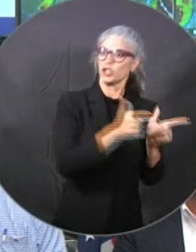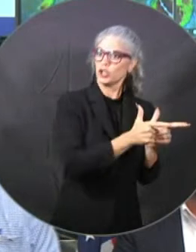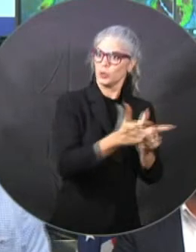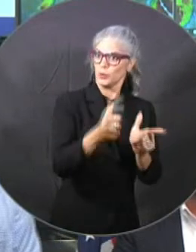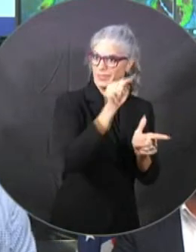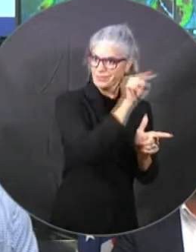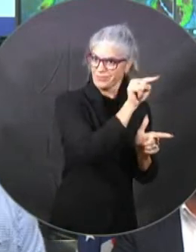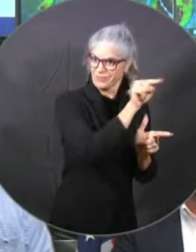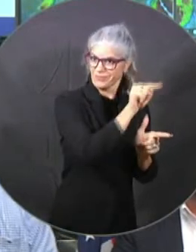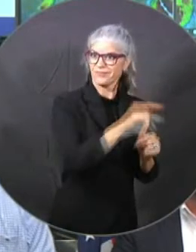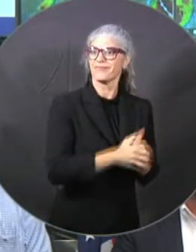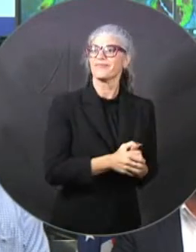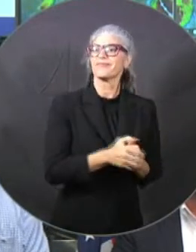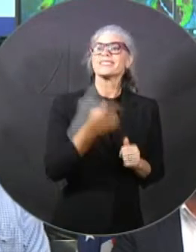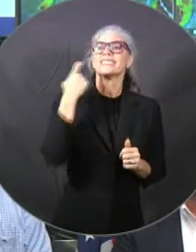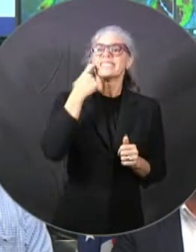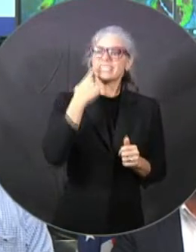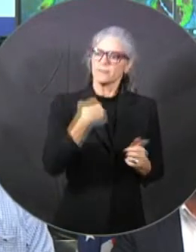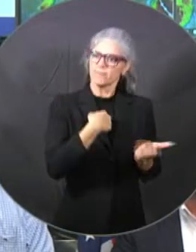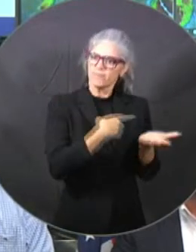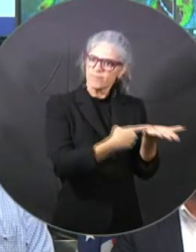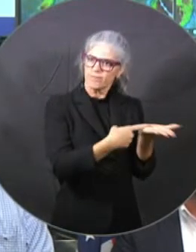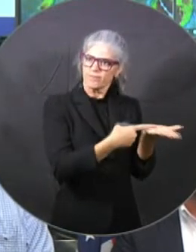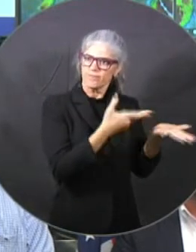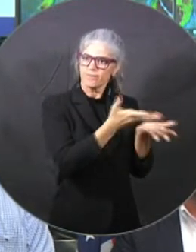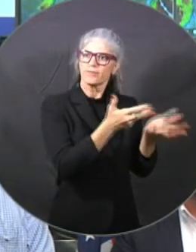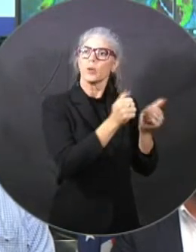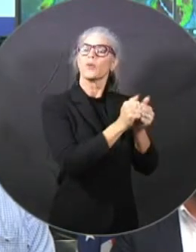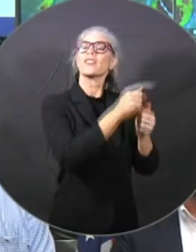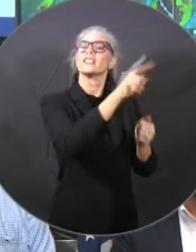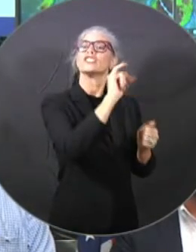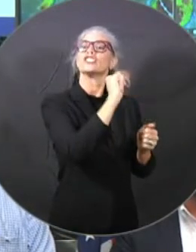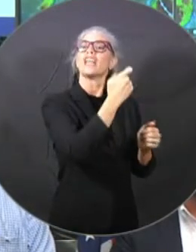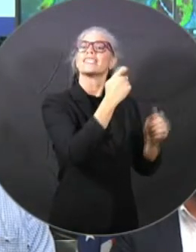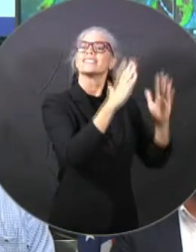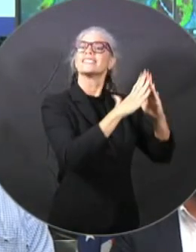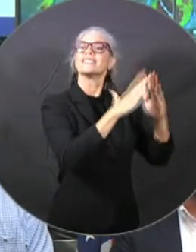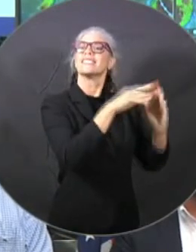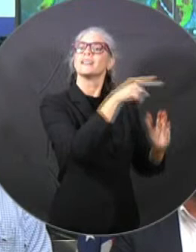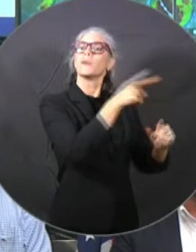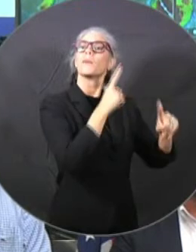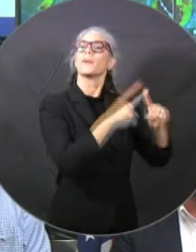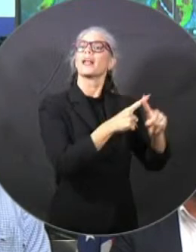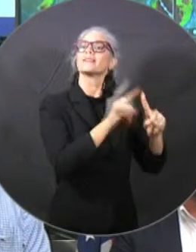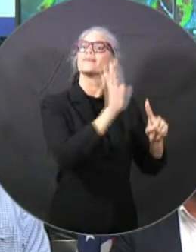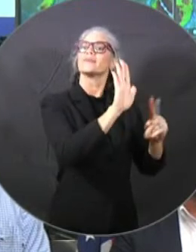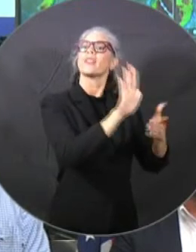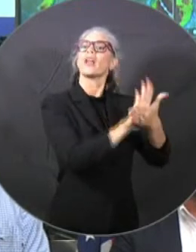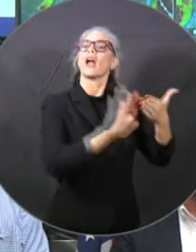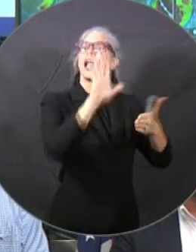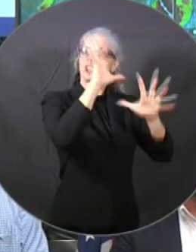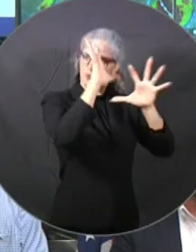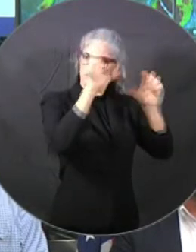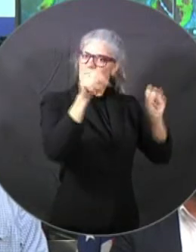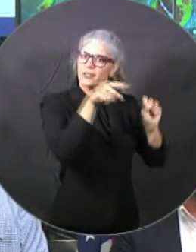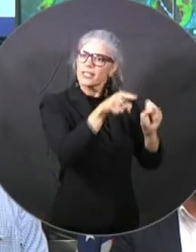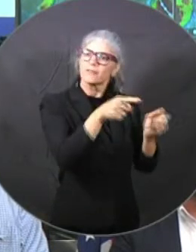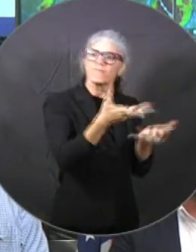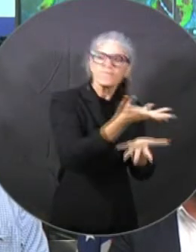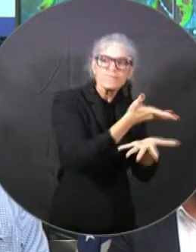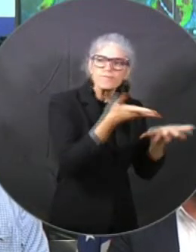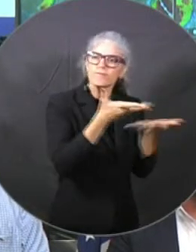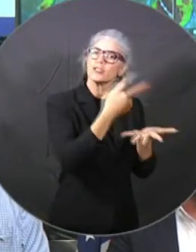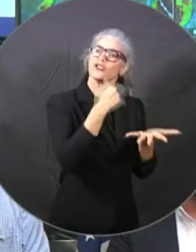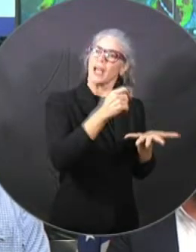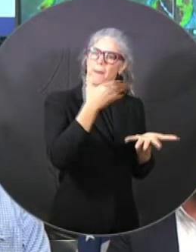some of the local officials as well as the president of Edward Waters College to see what kind of support we can provide. So I'm pleased to be able to announce